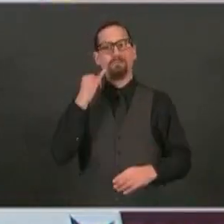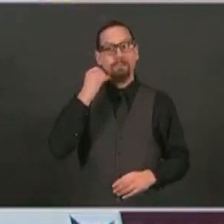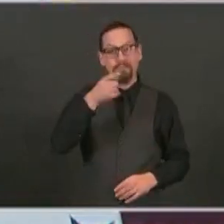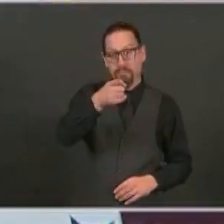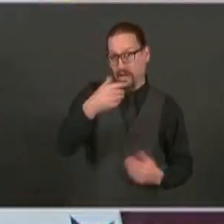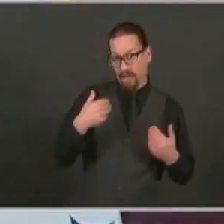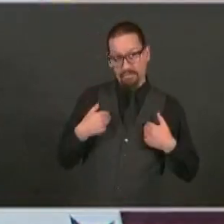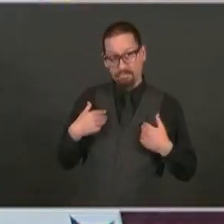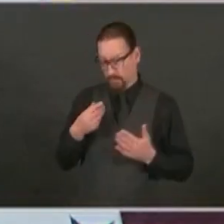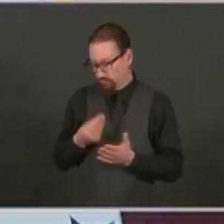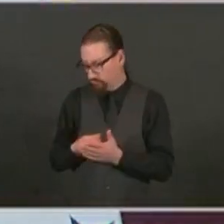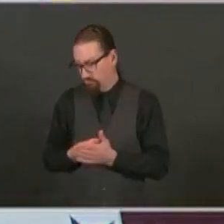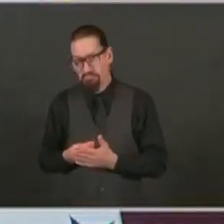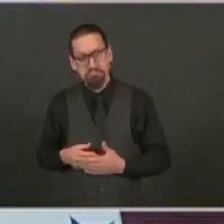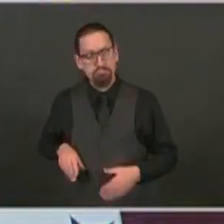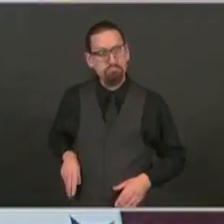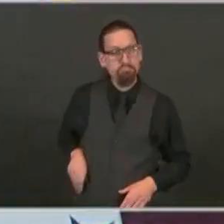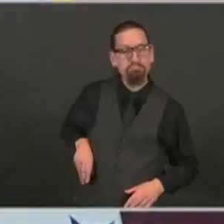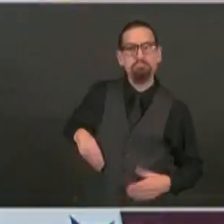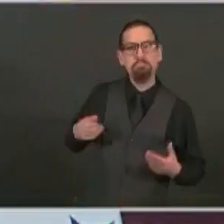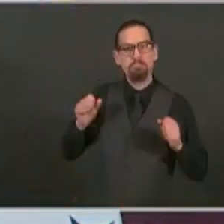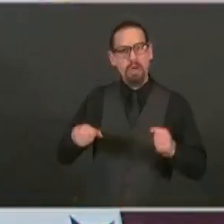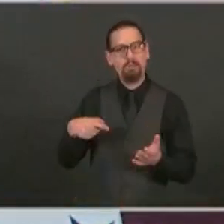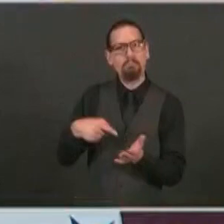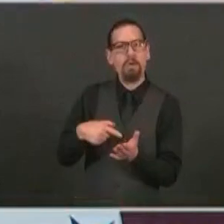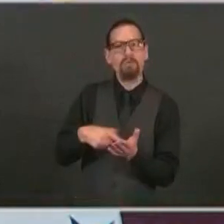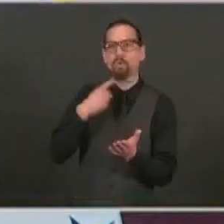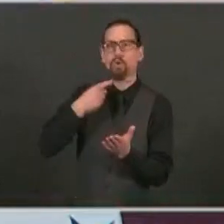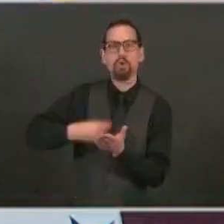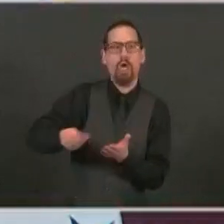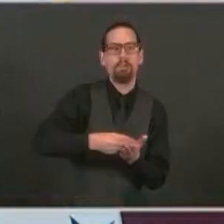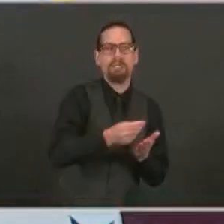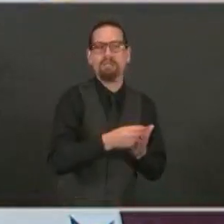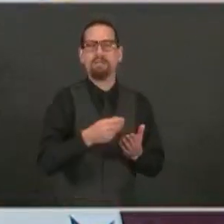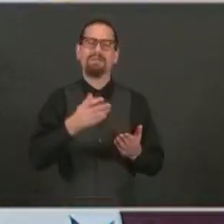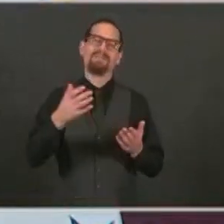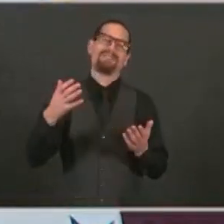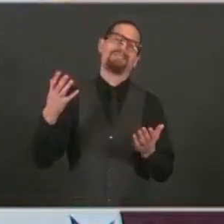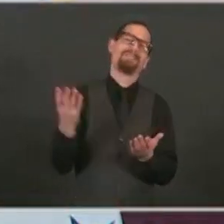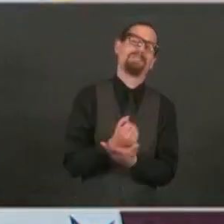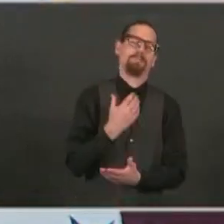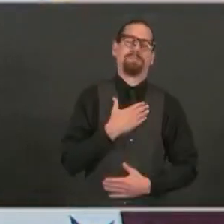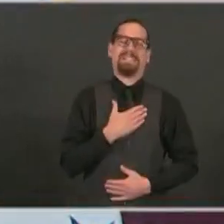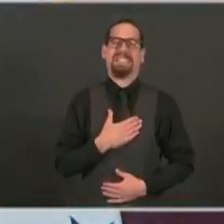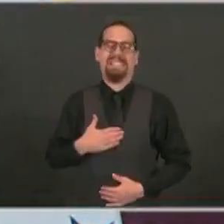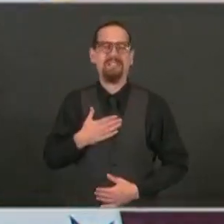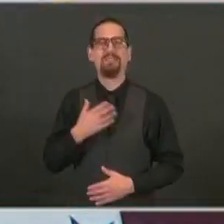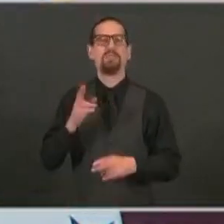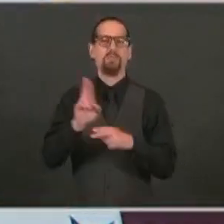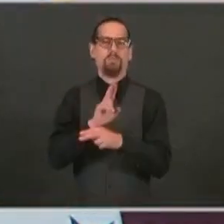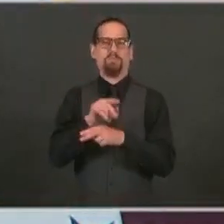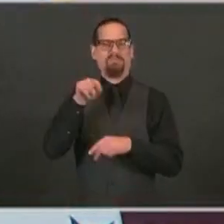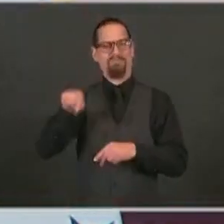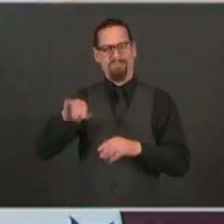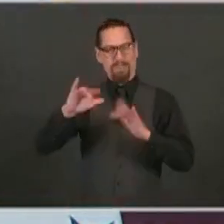shopping this holiday season, please do it locally. Please do it online, and you can do it at